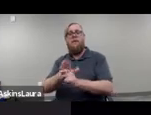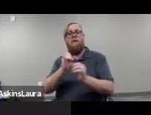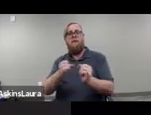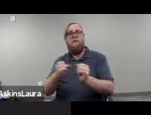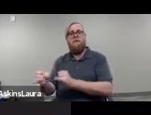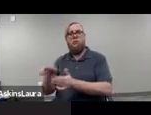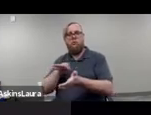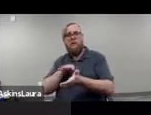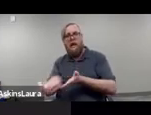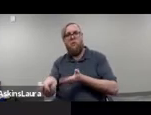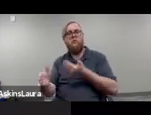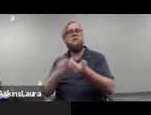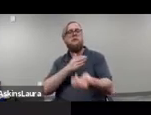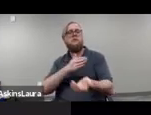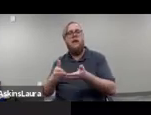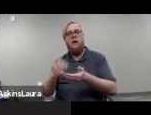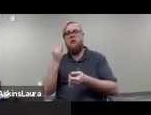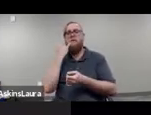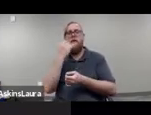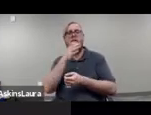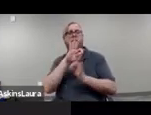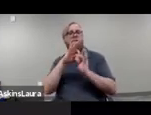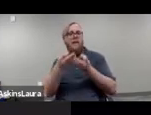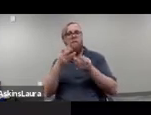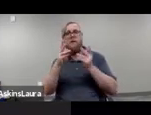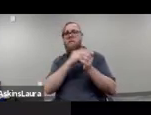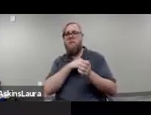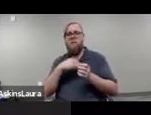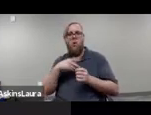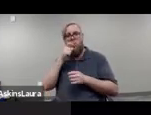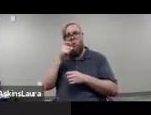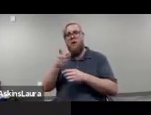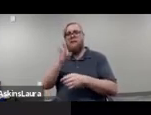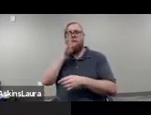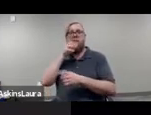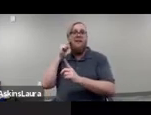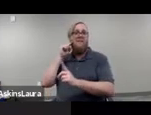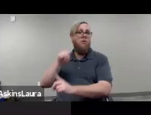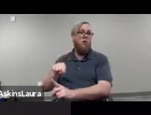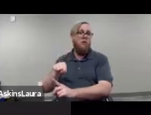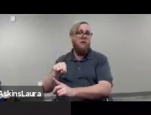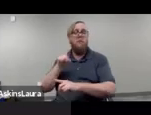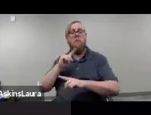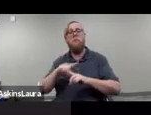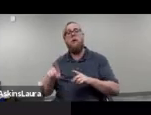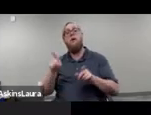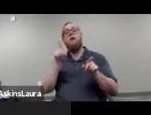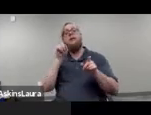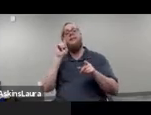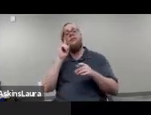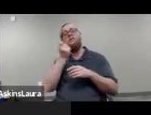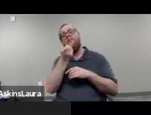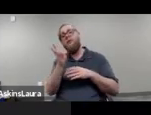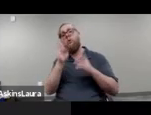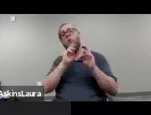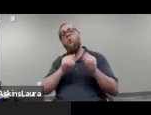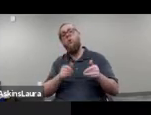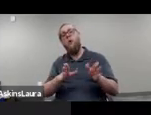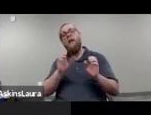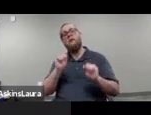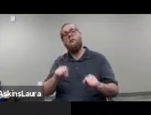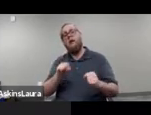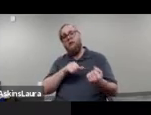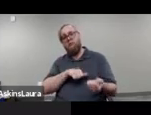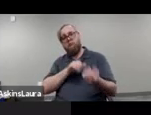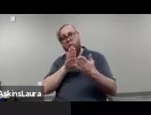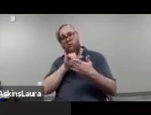um even if they don't have a family member who's speaking for them um and I think that there are some ways that we can think about that and I'm really glad